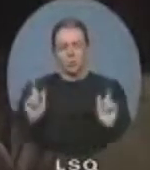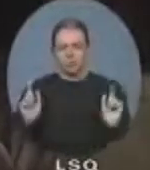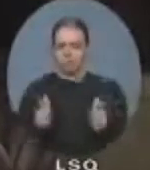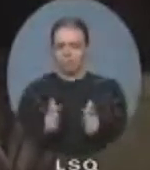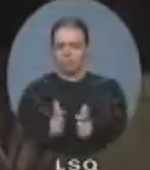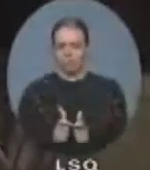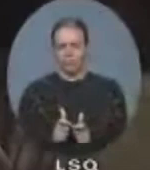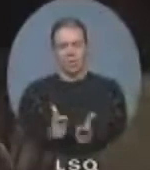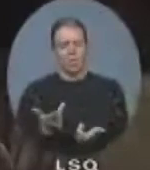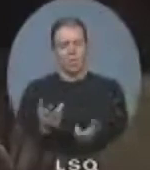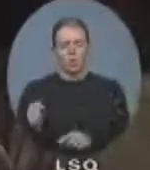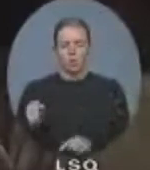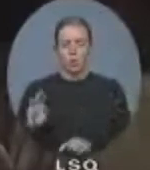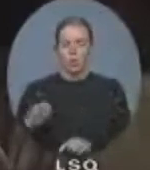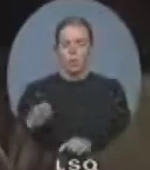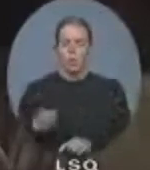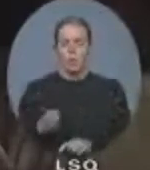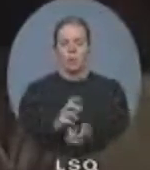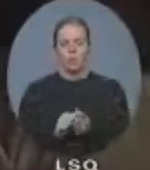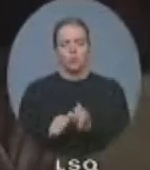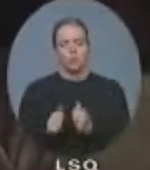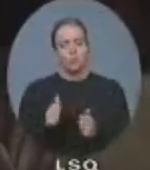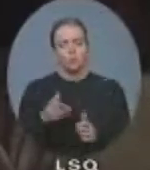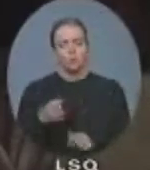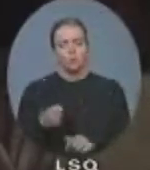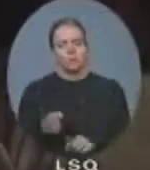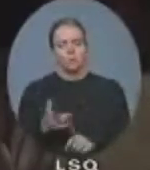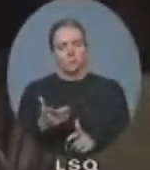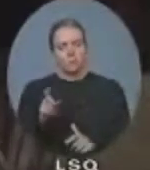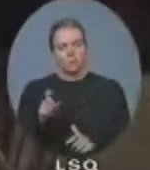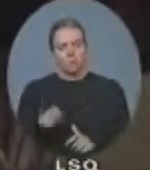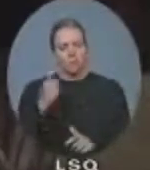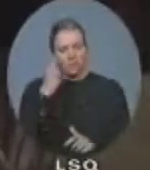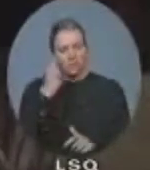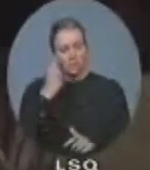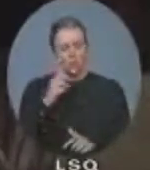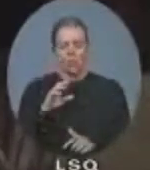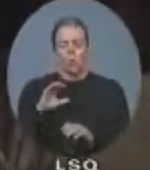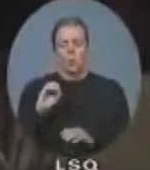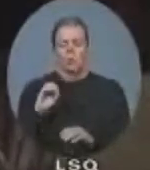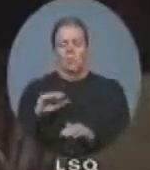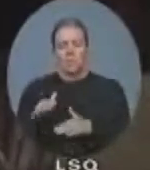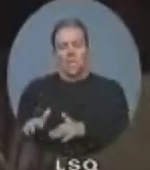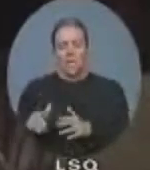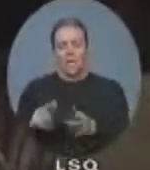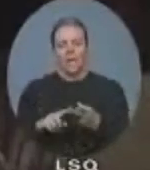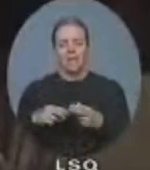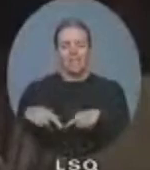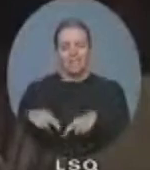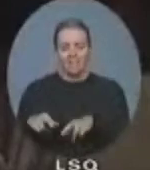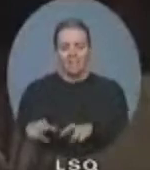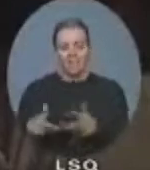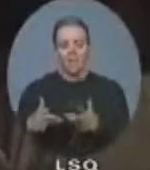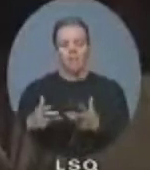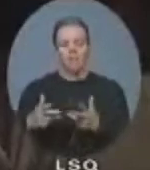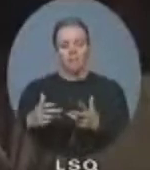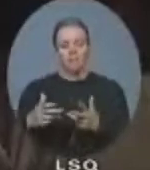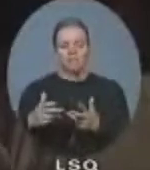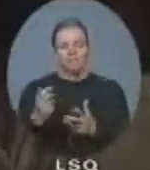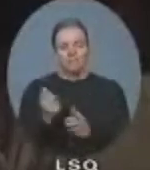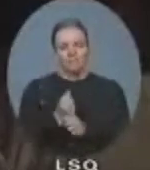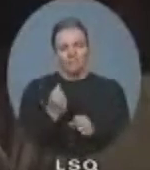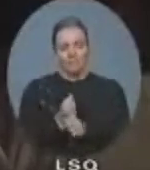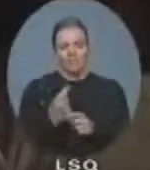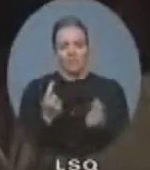rivers, streams and estuaries. It's time for this Minister to act to ensure we don't end up in the same position as the United States or the East